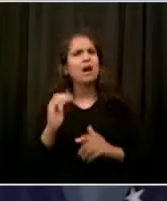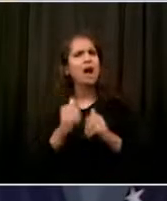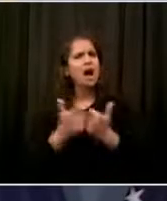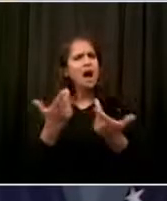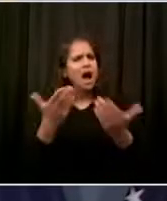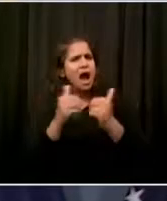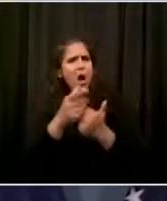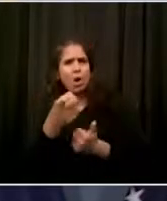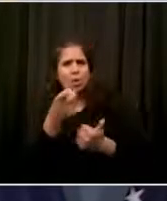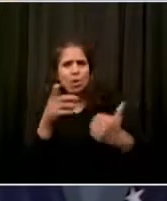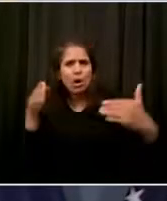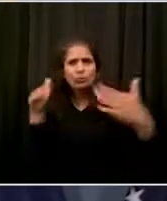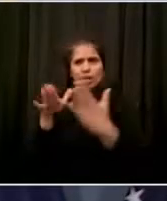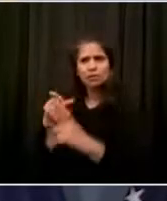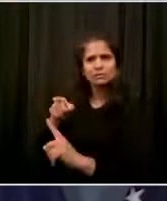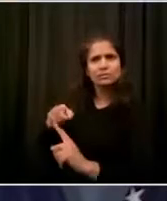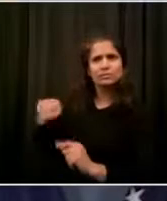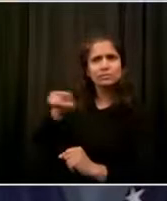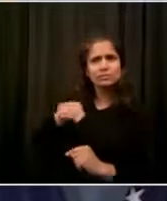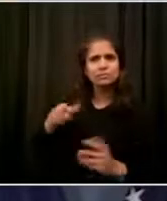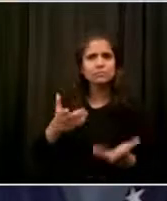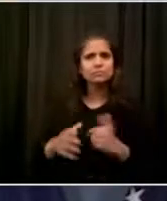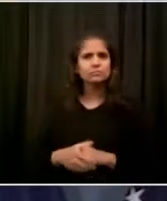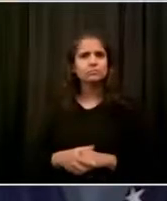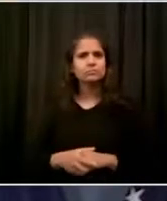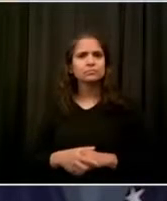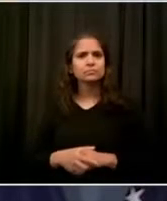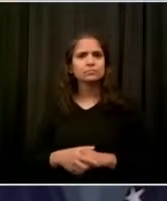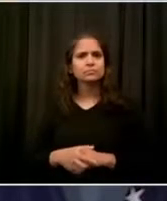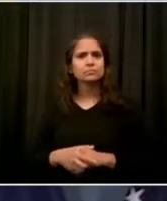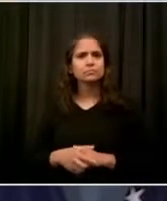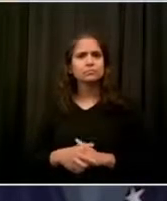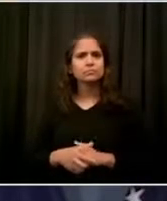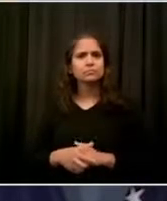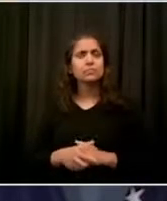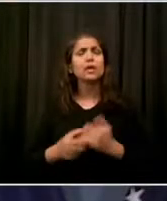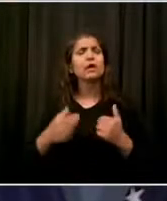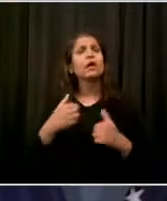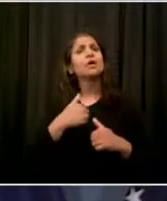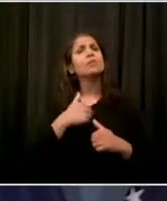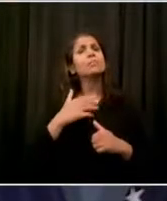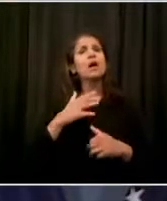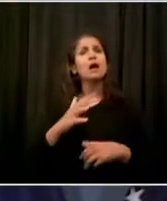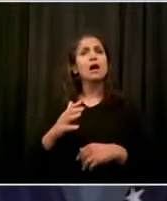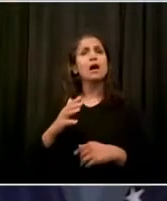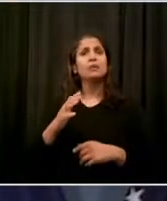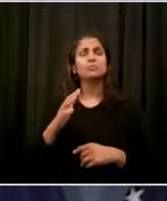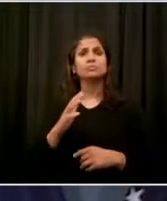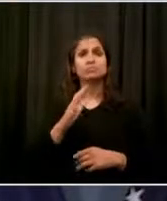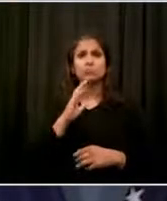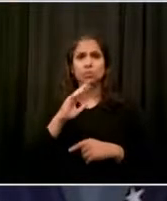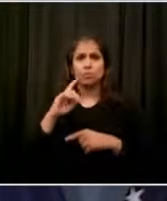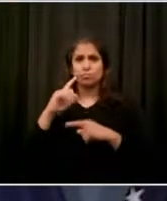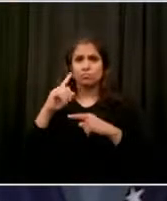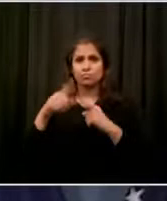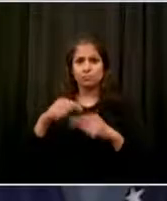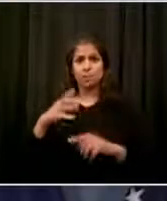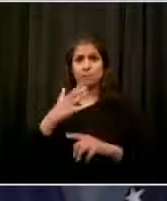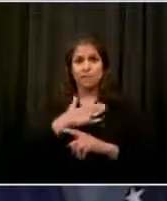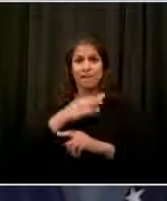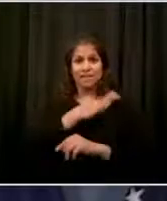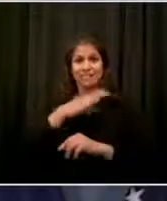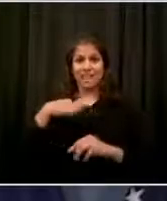look, I worked in City Hall as a staffer in an administration dedicated to change in an